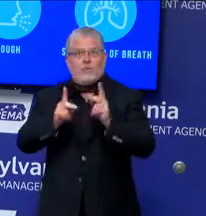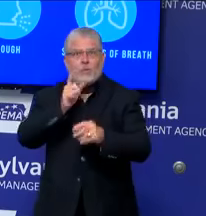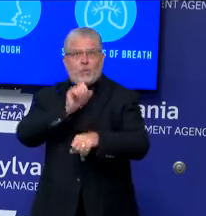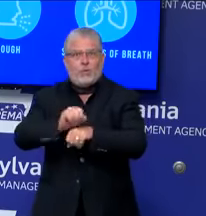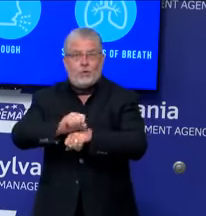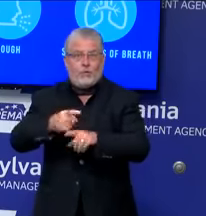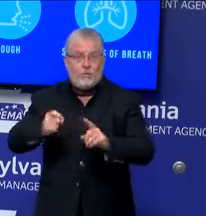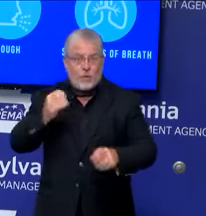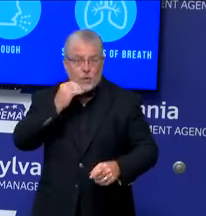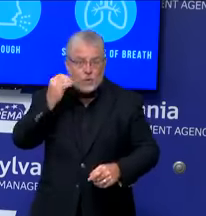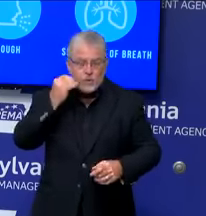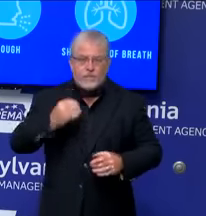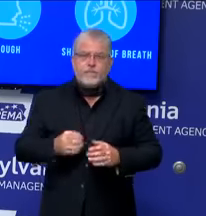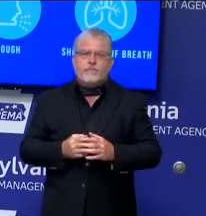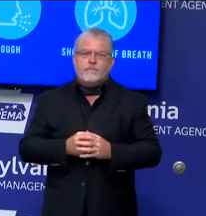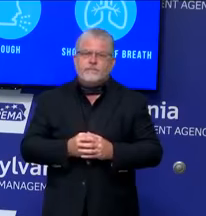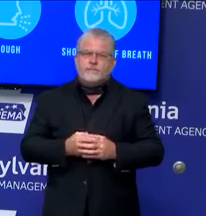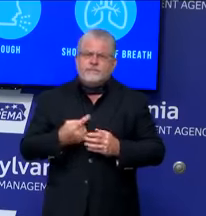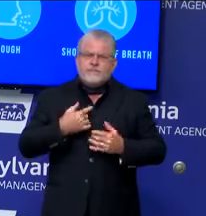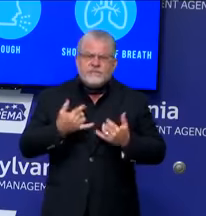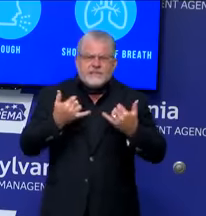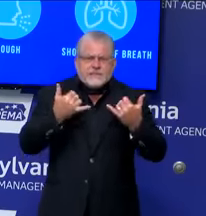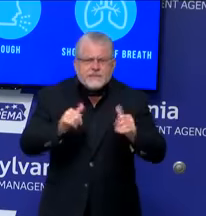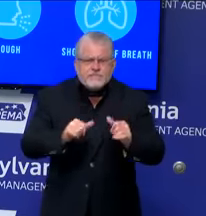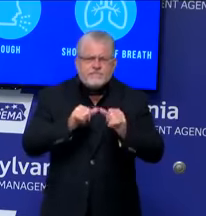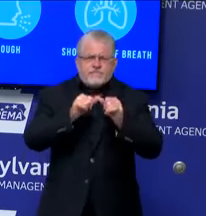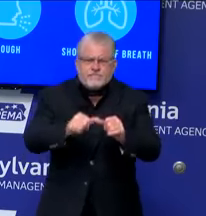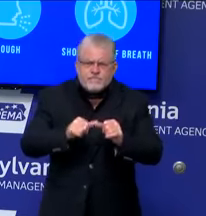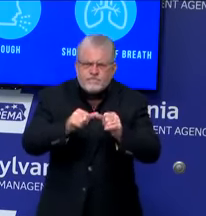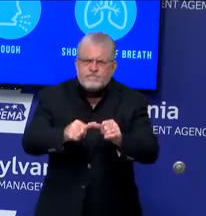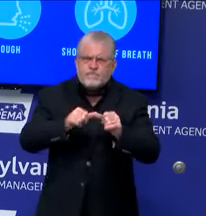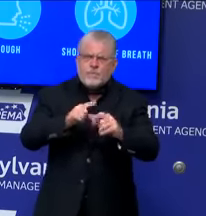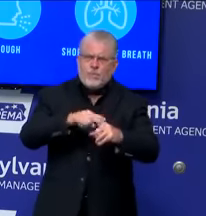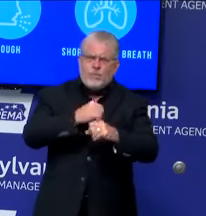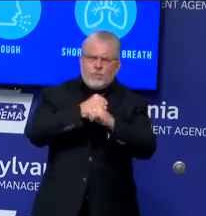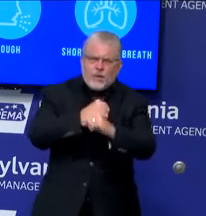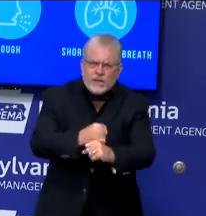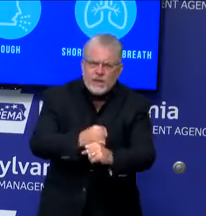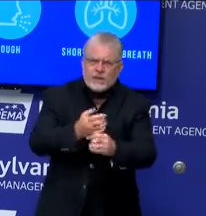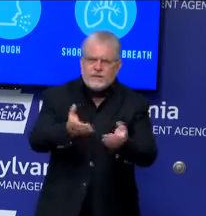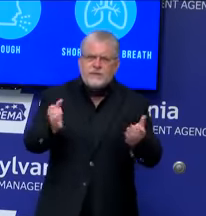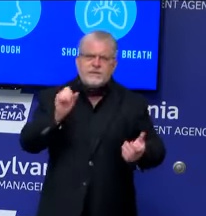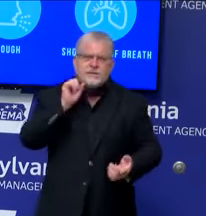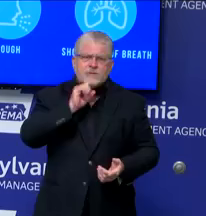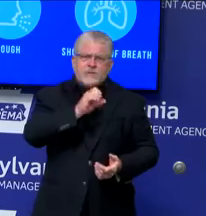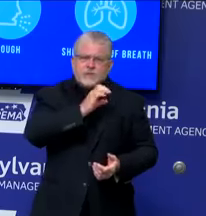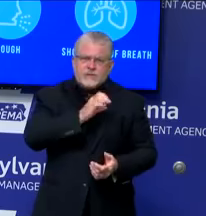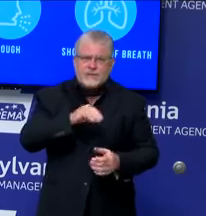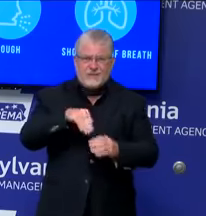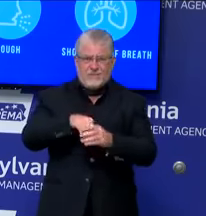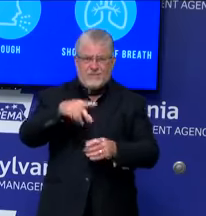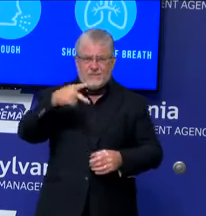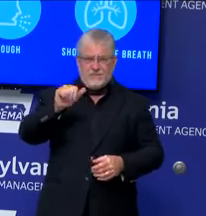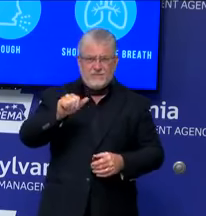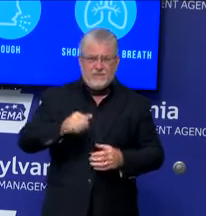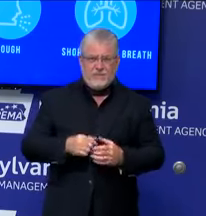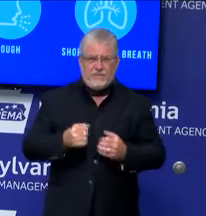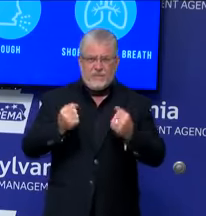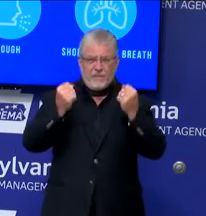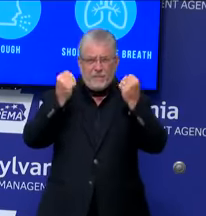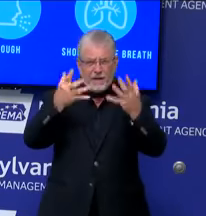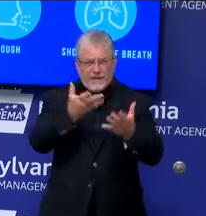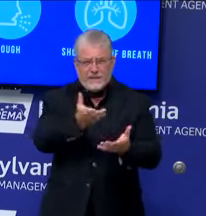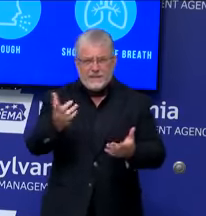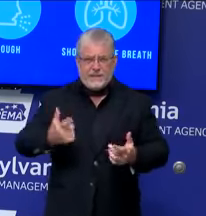actions to further protect our most vulnerable Pennsylvanians, many of whom reside in long-term care facilities. These